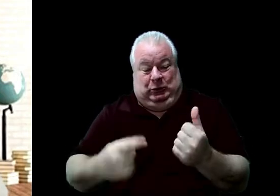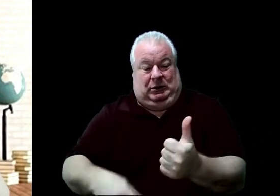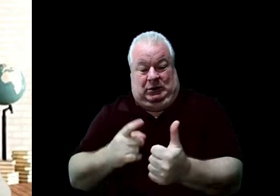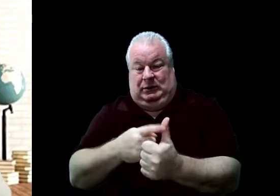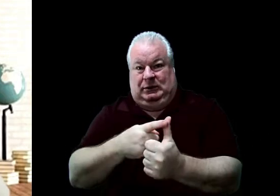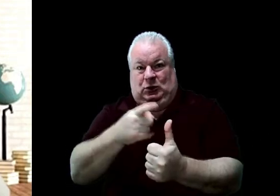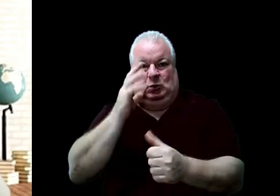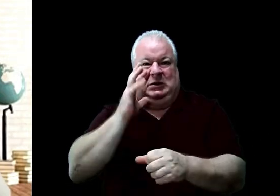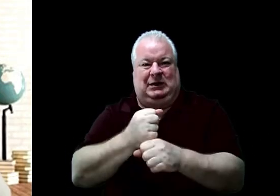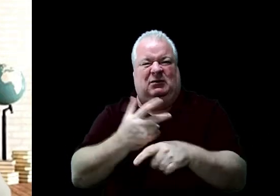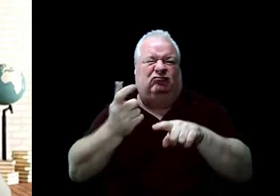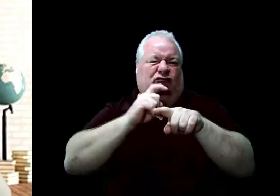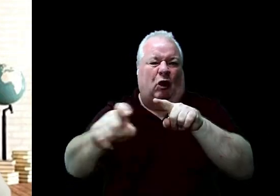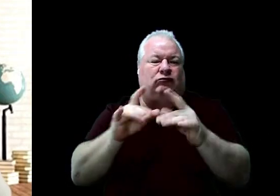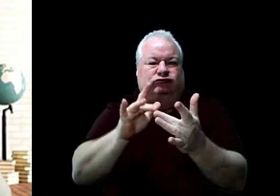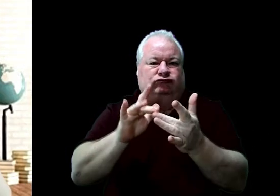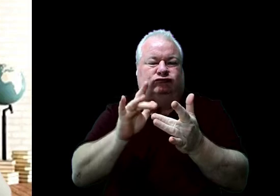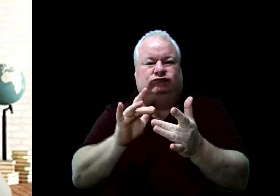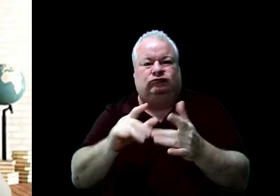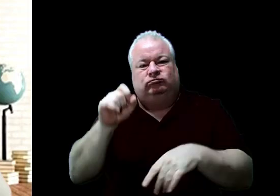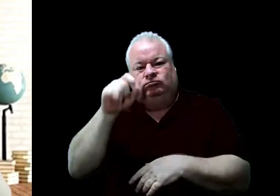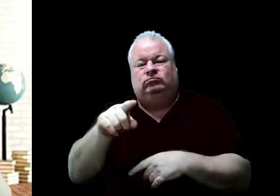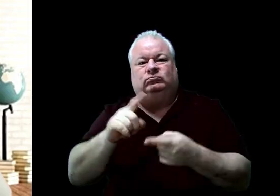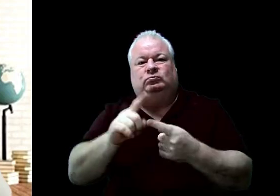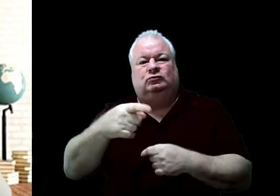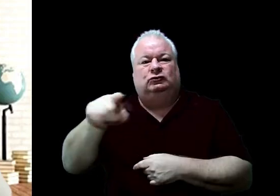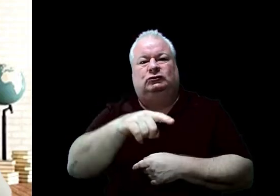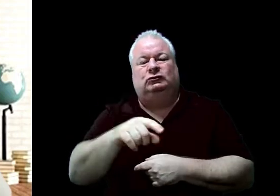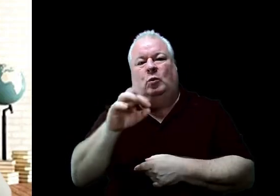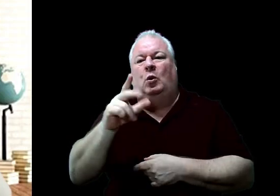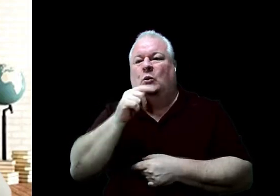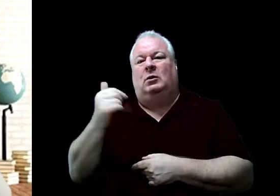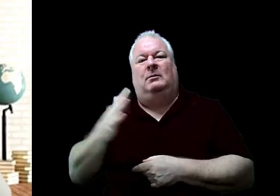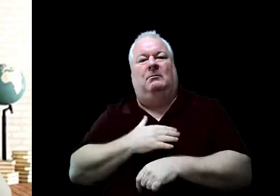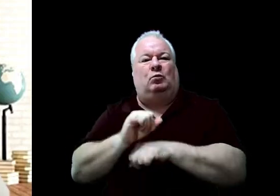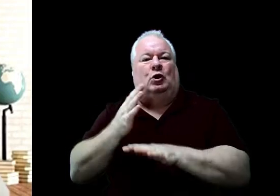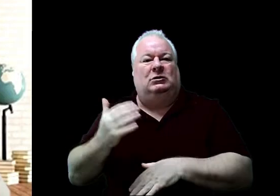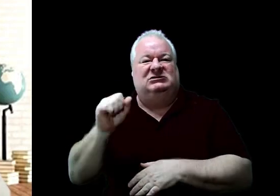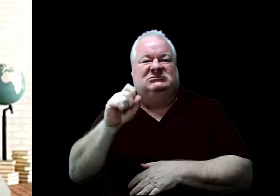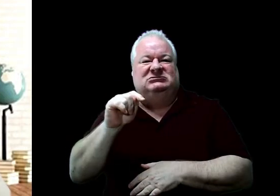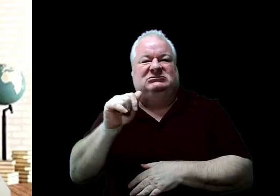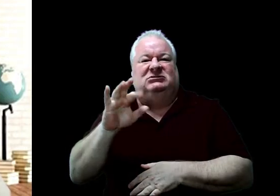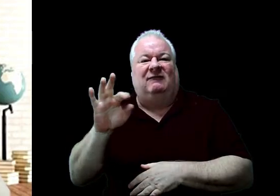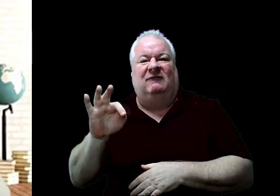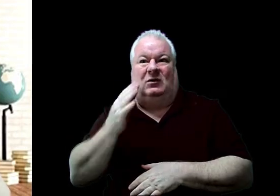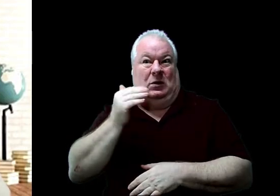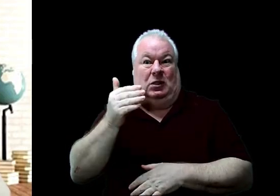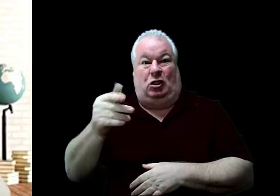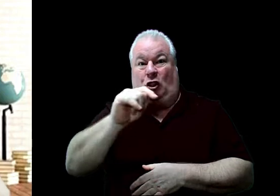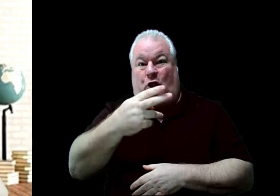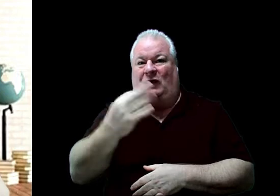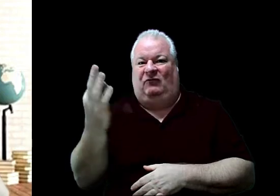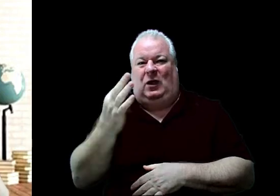is that you will be receiving a phone call from Dr. Salas or a staff member Thursday and Friday.